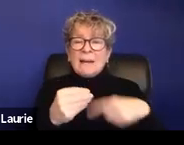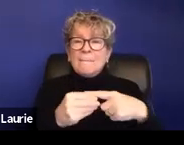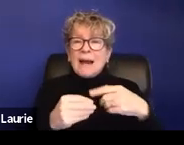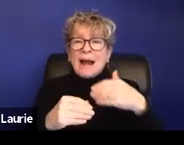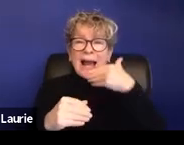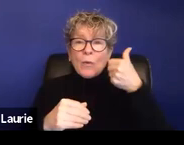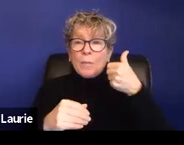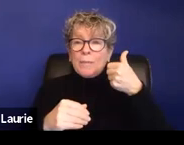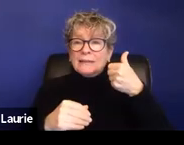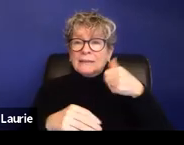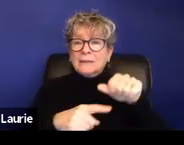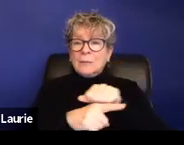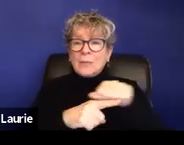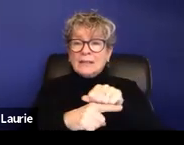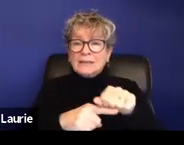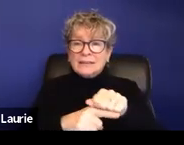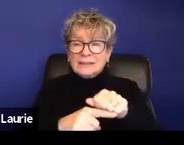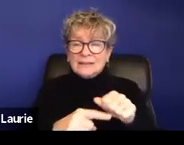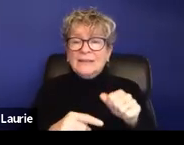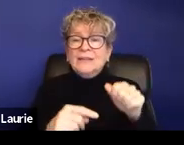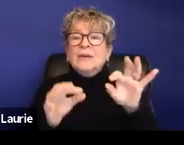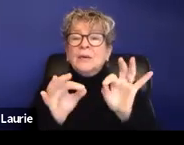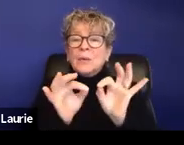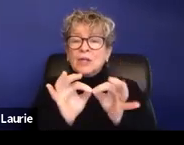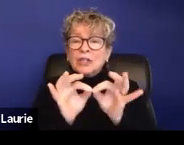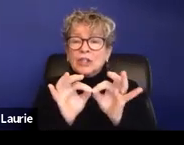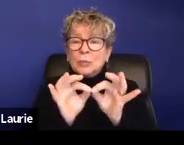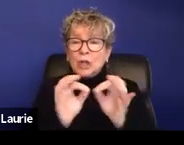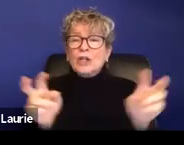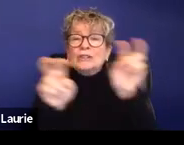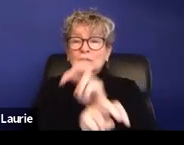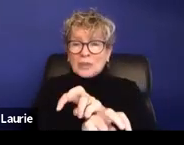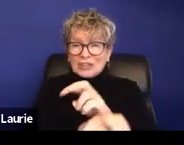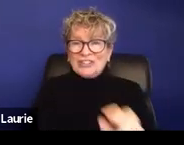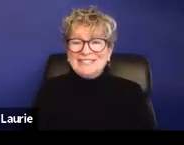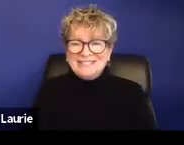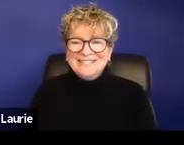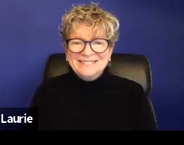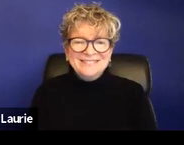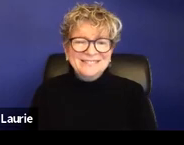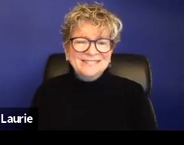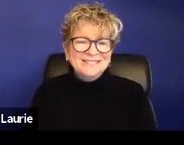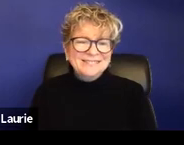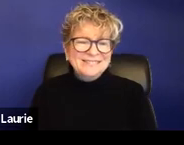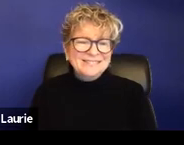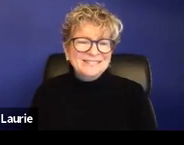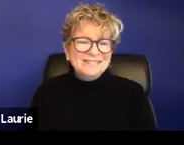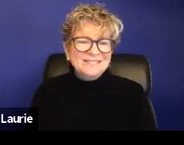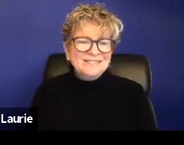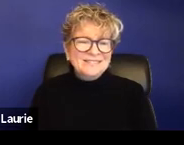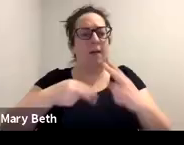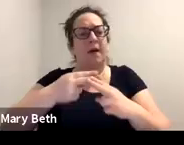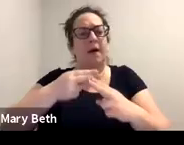survivors having to go through the court system, um, and thinking about the place where they're at, um, practicing with the